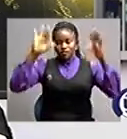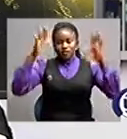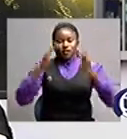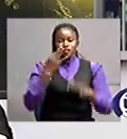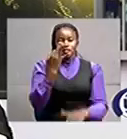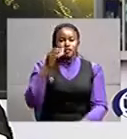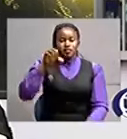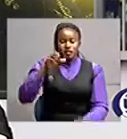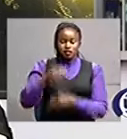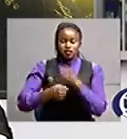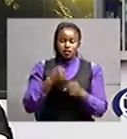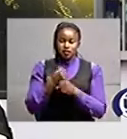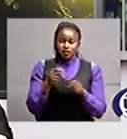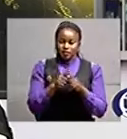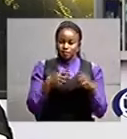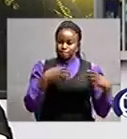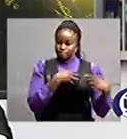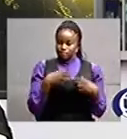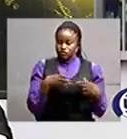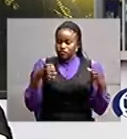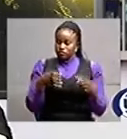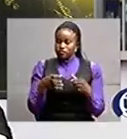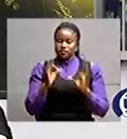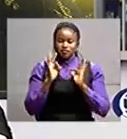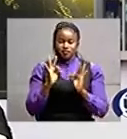years as a military force of repute